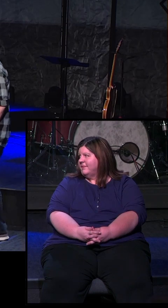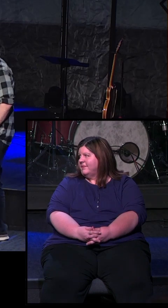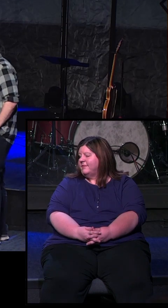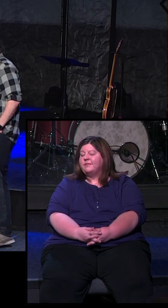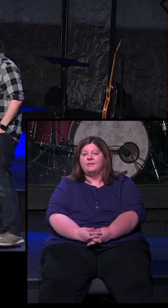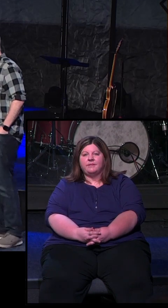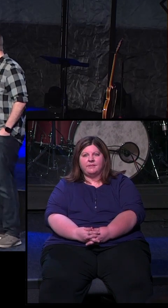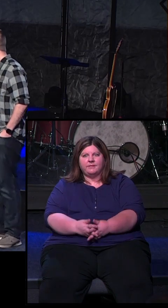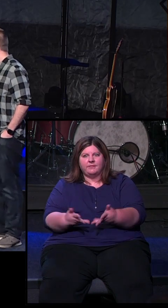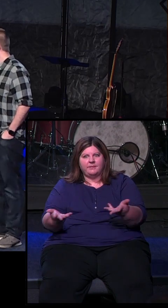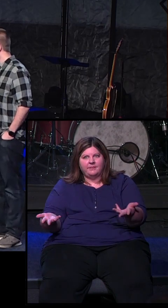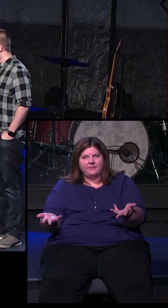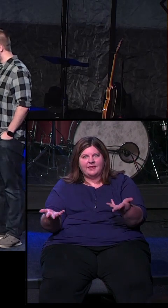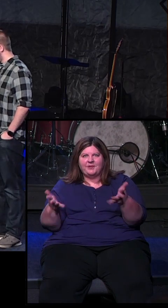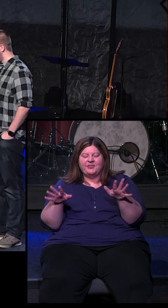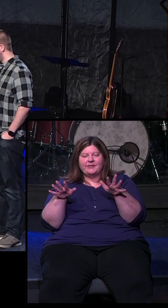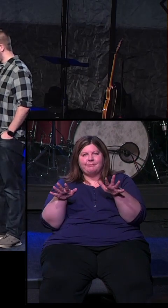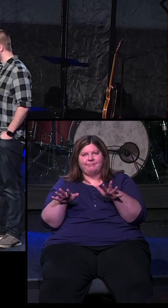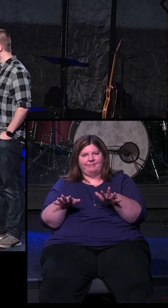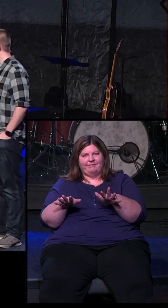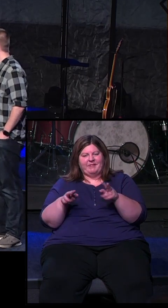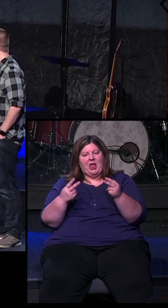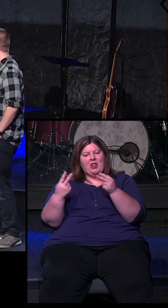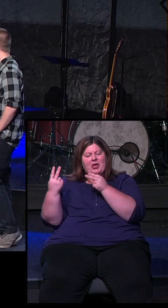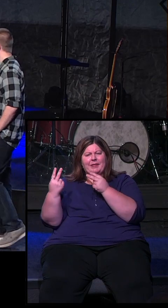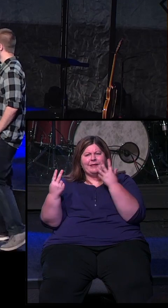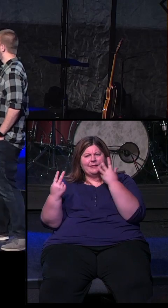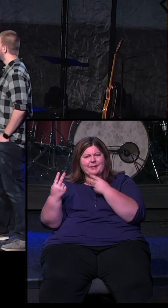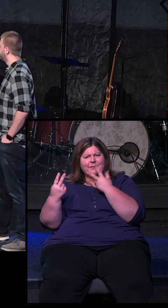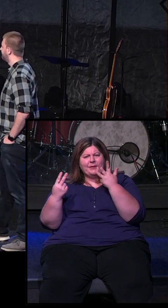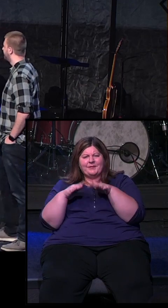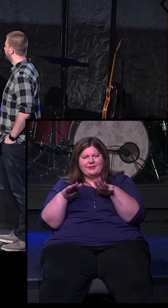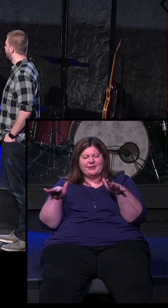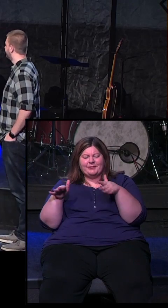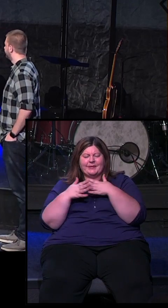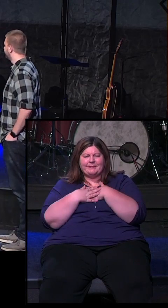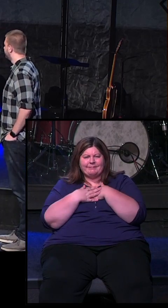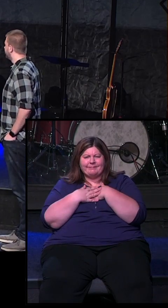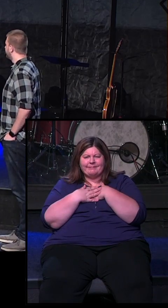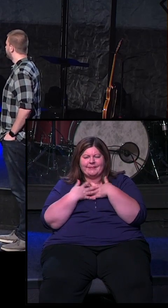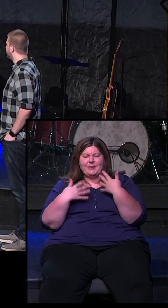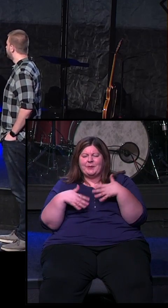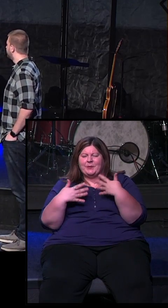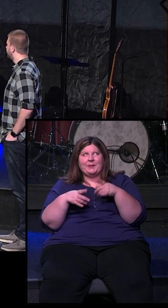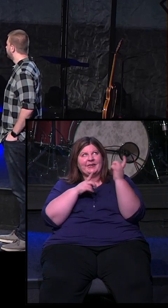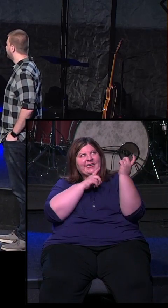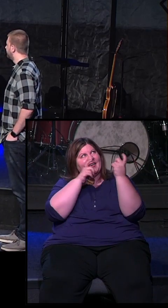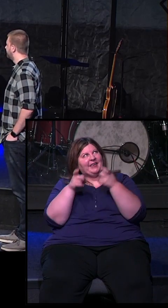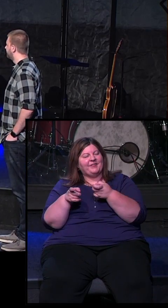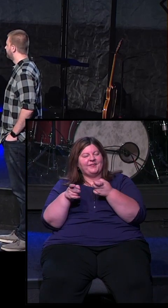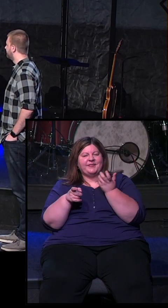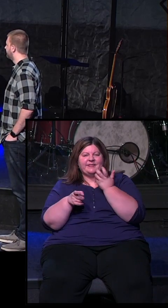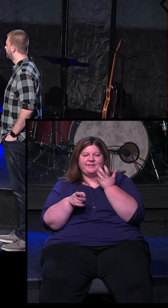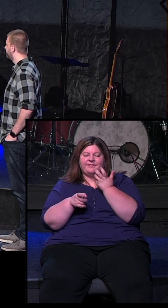Can we just sit in this moment for a second? Look at these beautiful children. What a gift from God that is.